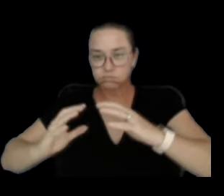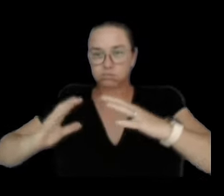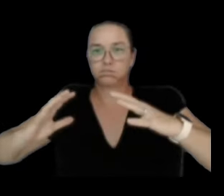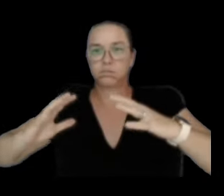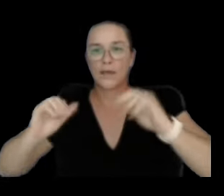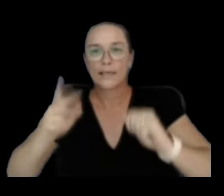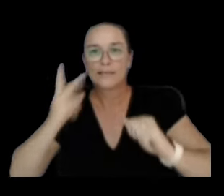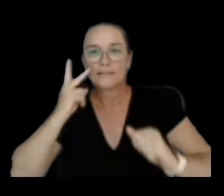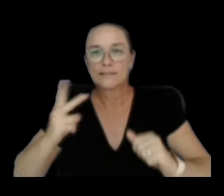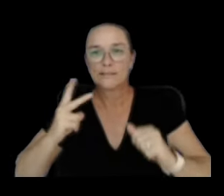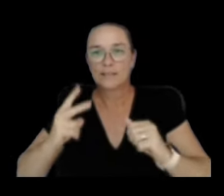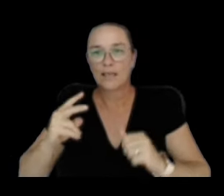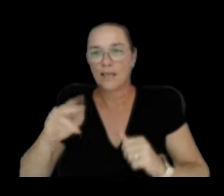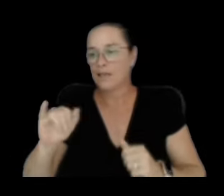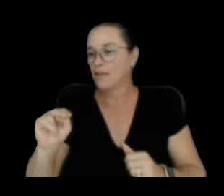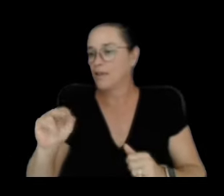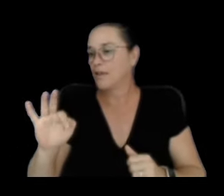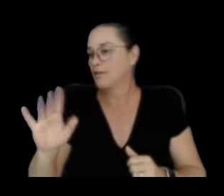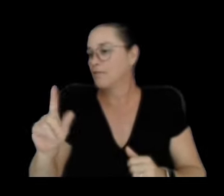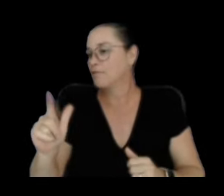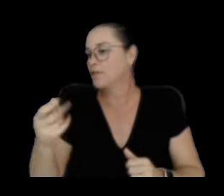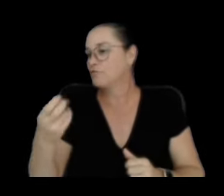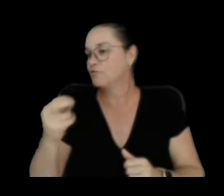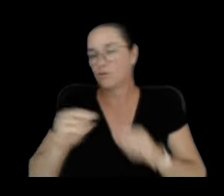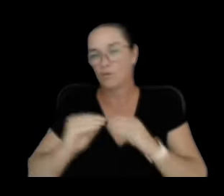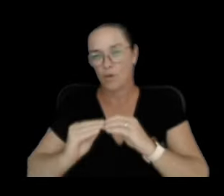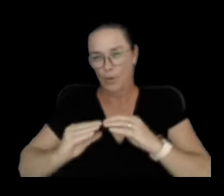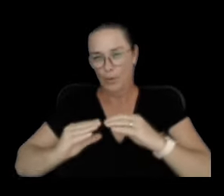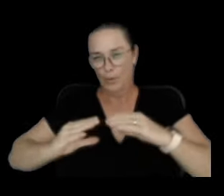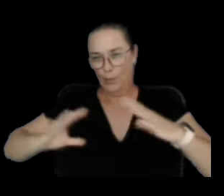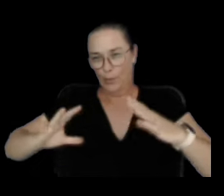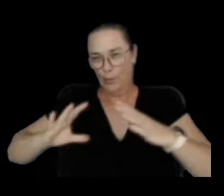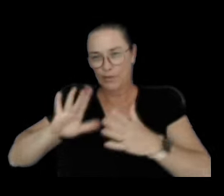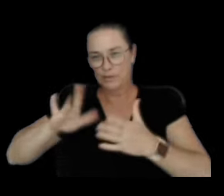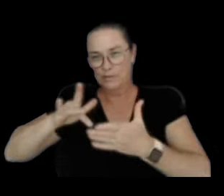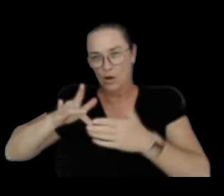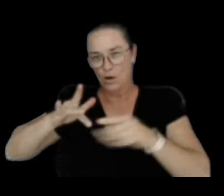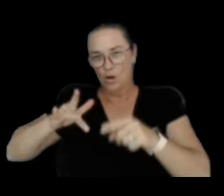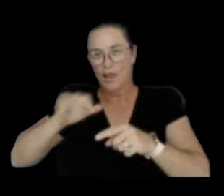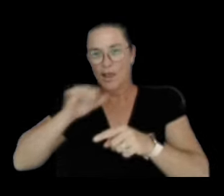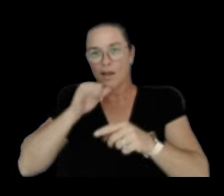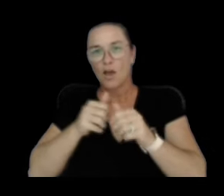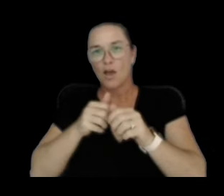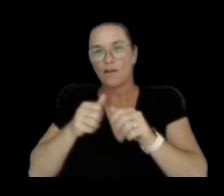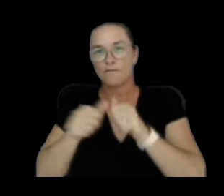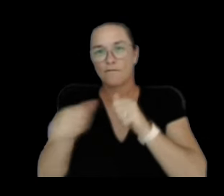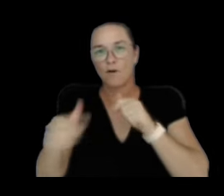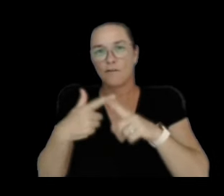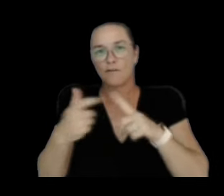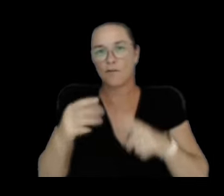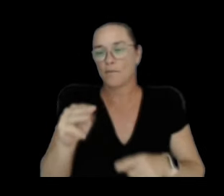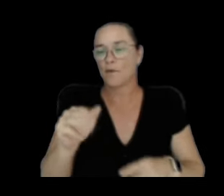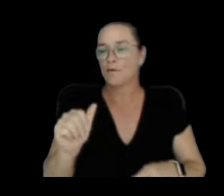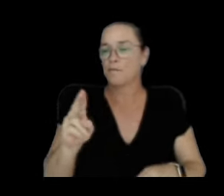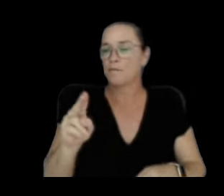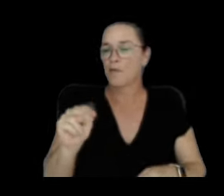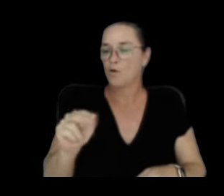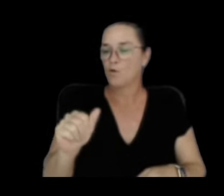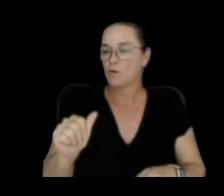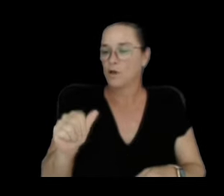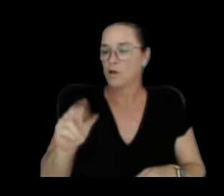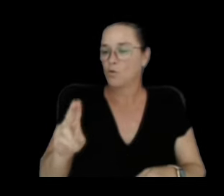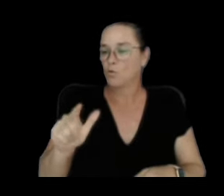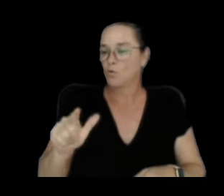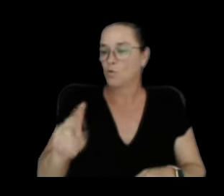see the inflation center right over here, not far from the Mauna'ulu Fissure Trail International Park,